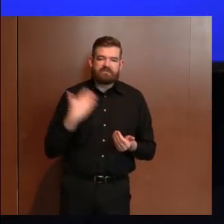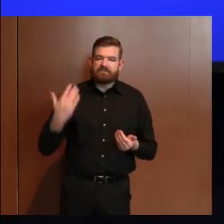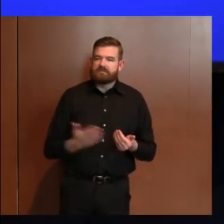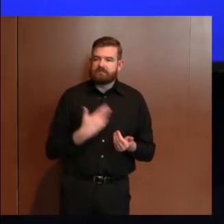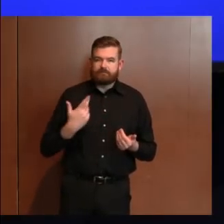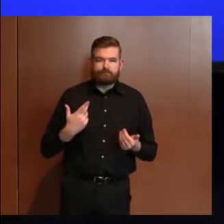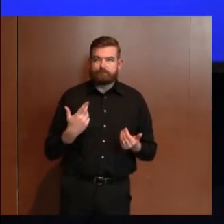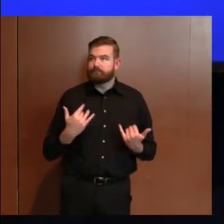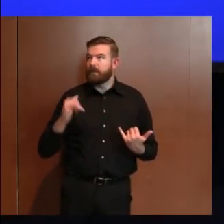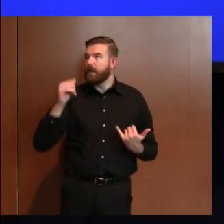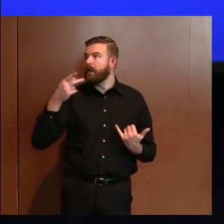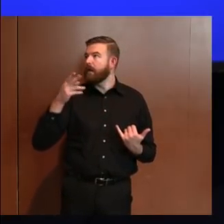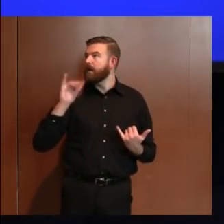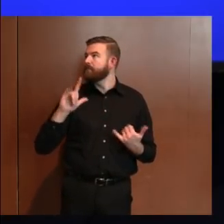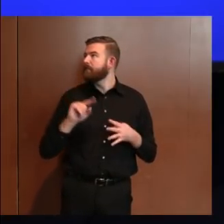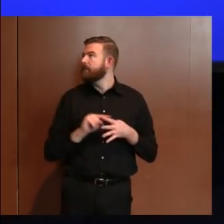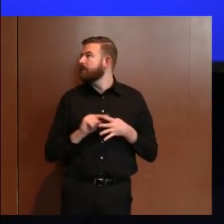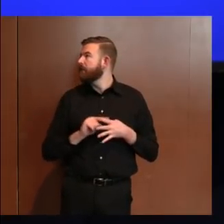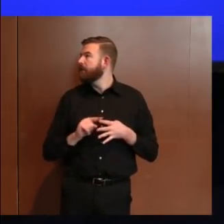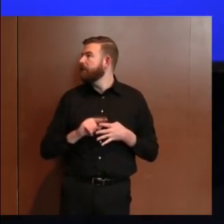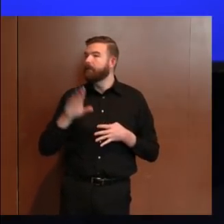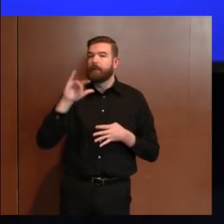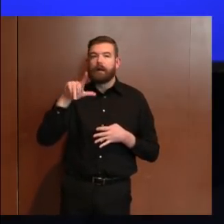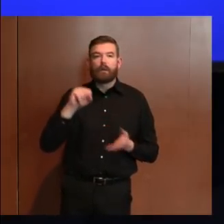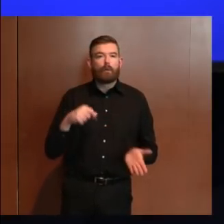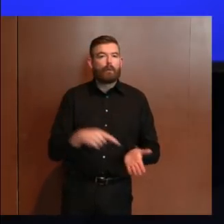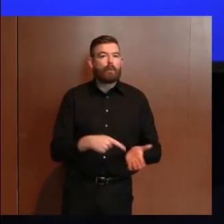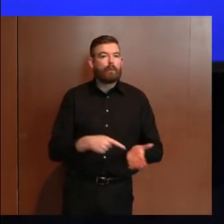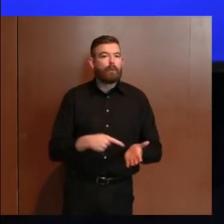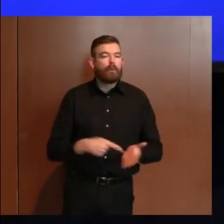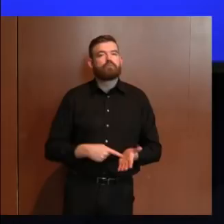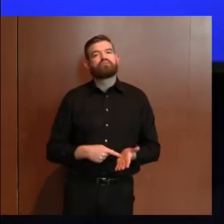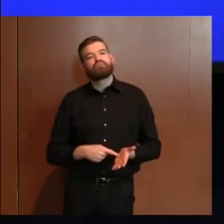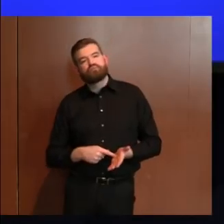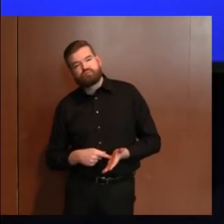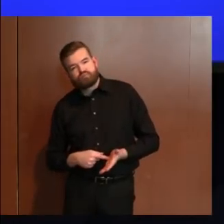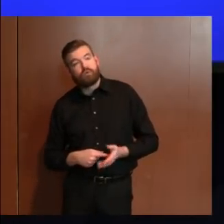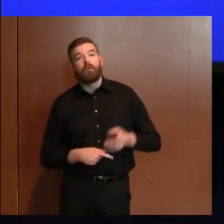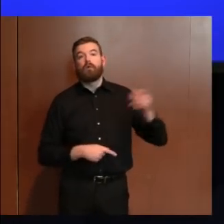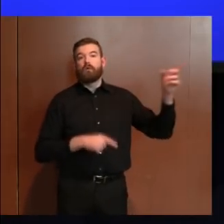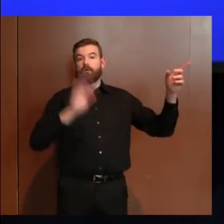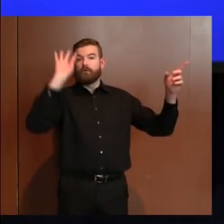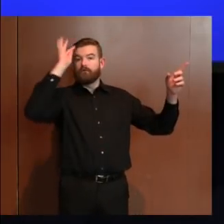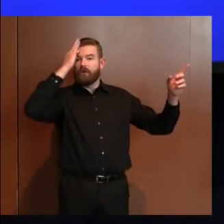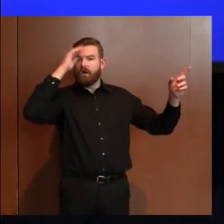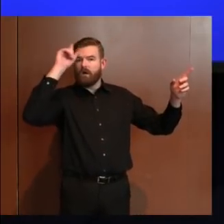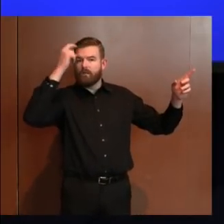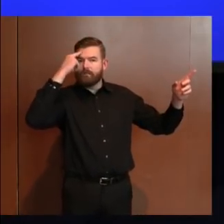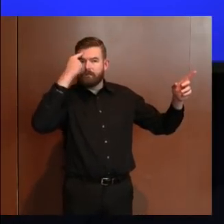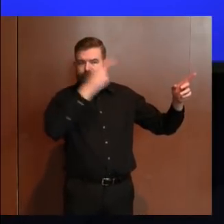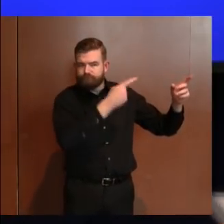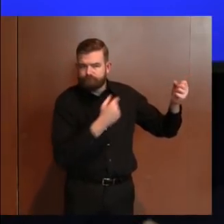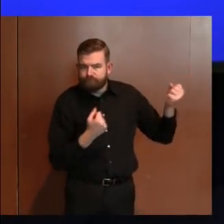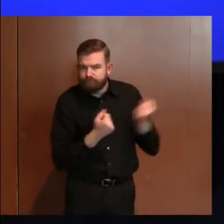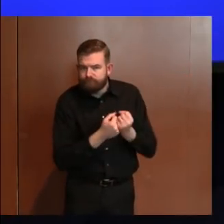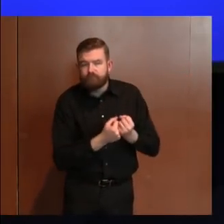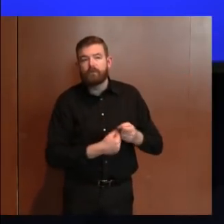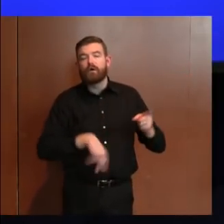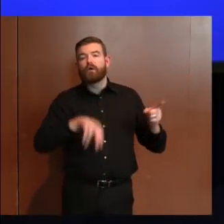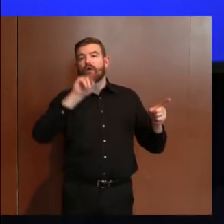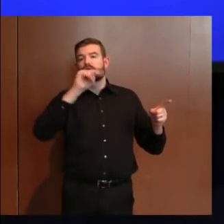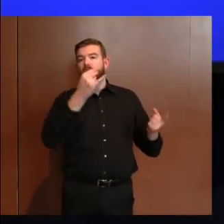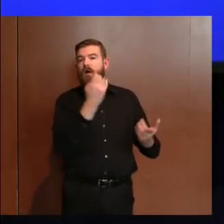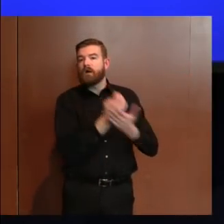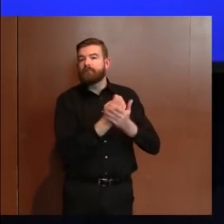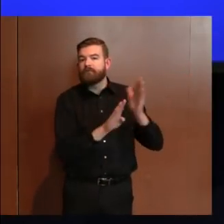This is why we're also grateful for the additional support the federal government and the NJEDA are providing to businesses in the forms of grants,